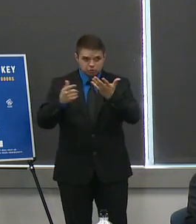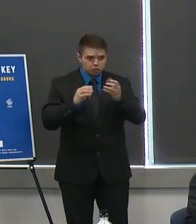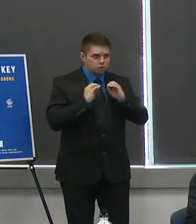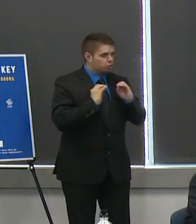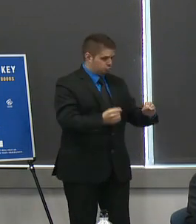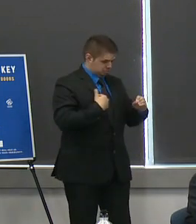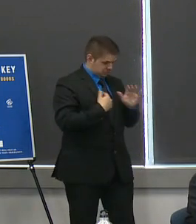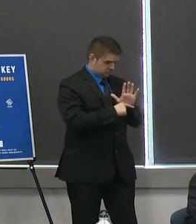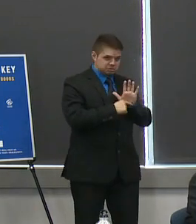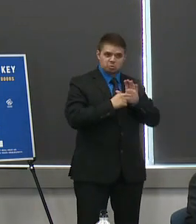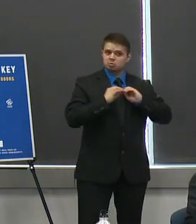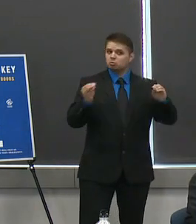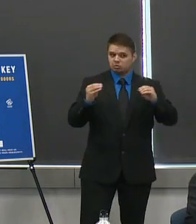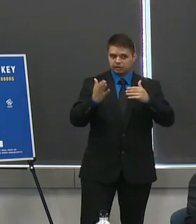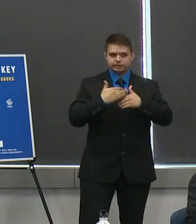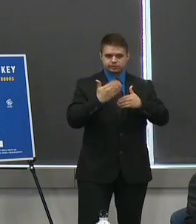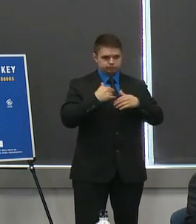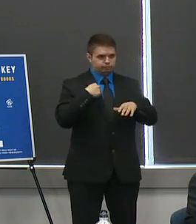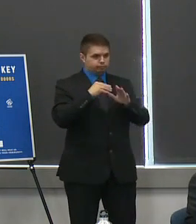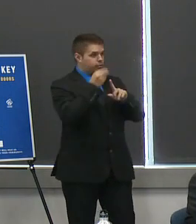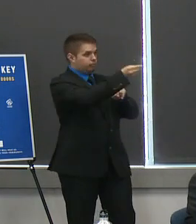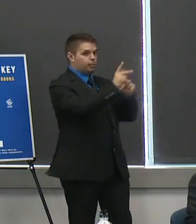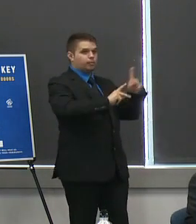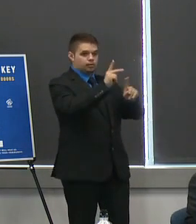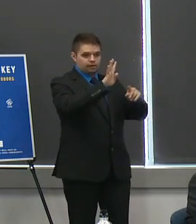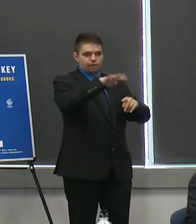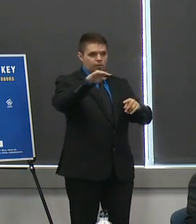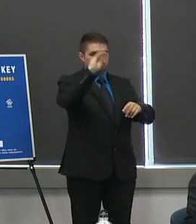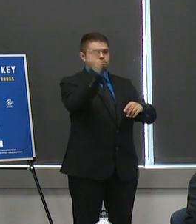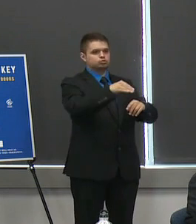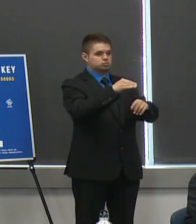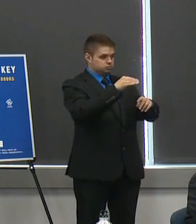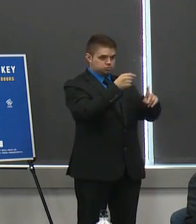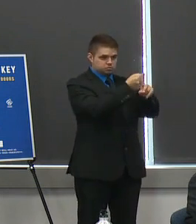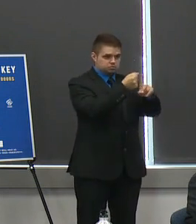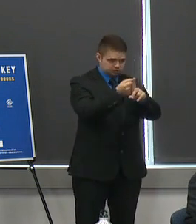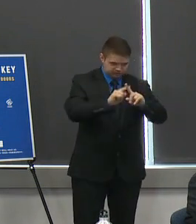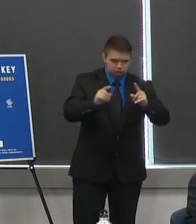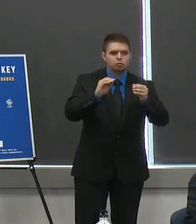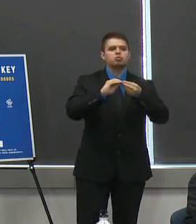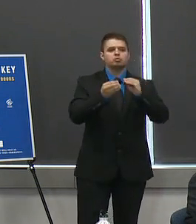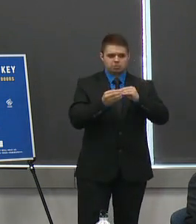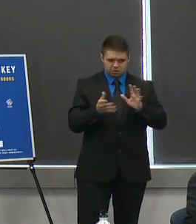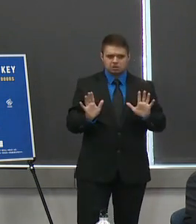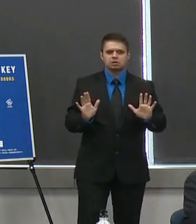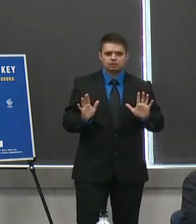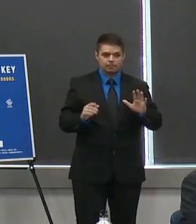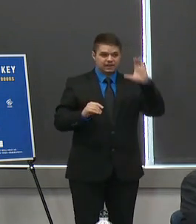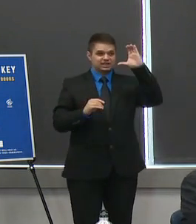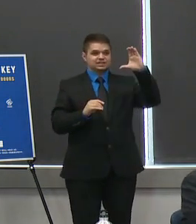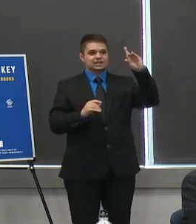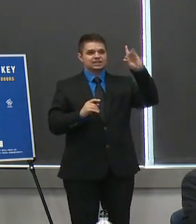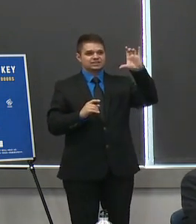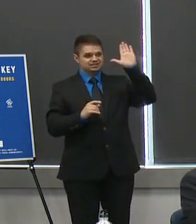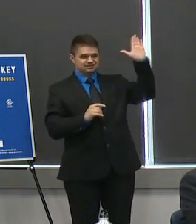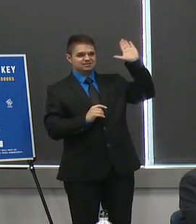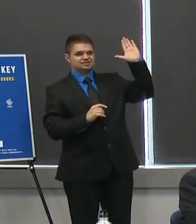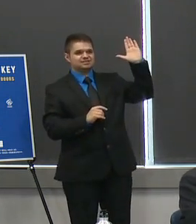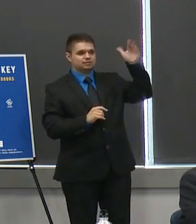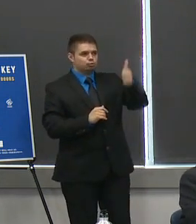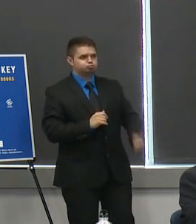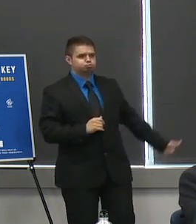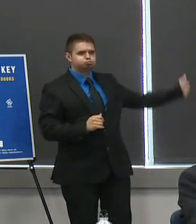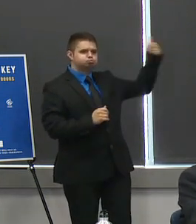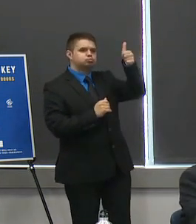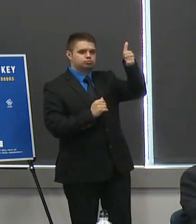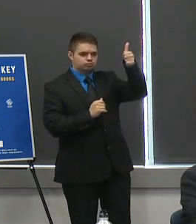is transferred 44 percent of the time from asymptomatic people and infecting them the cdc director robert redfield says that asymptomatic